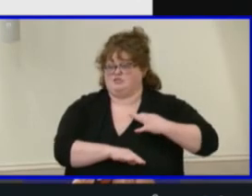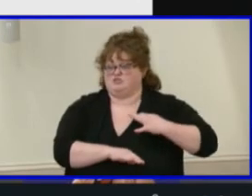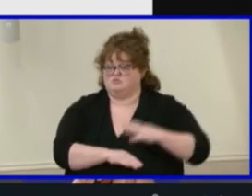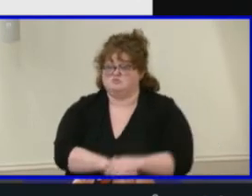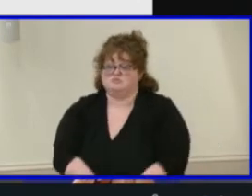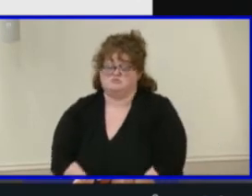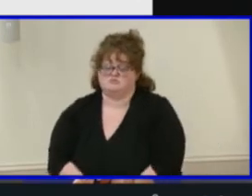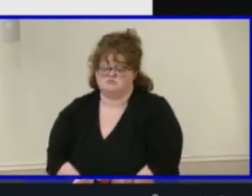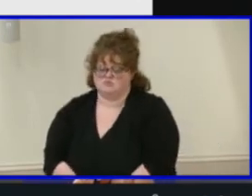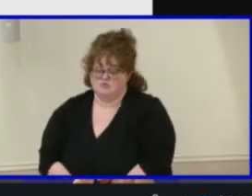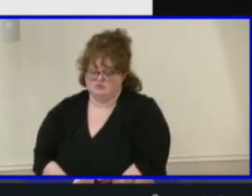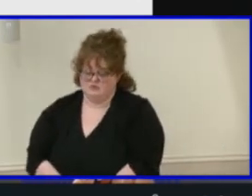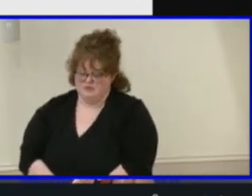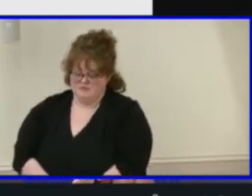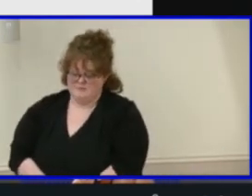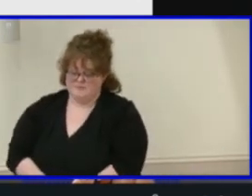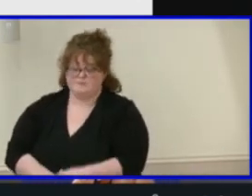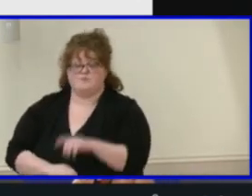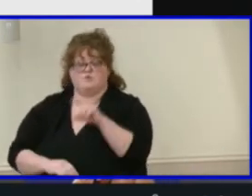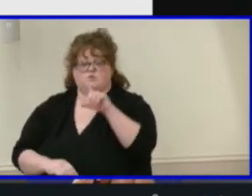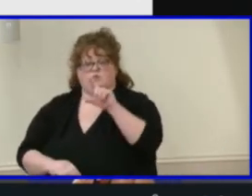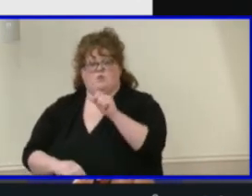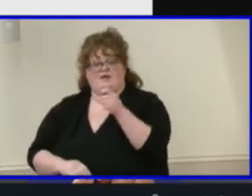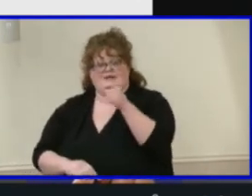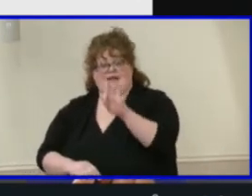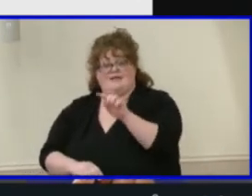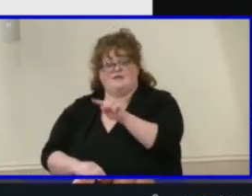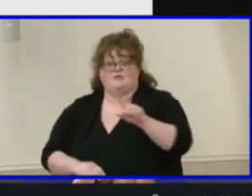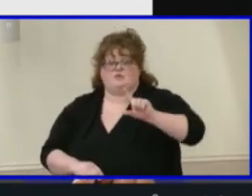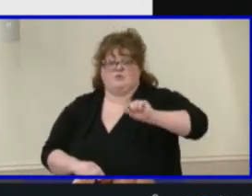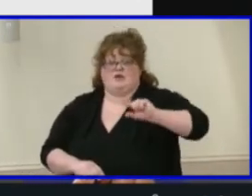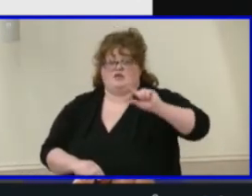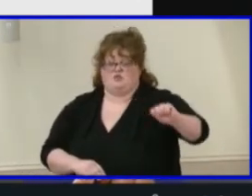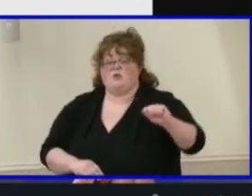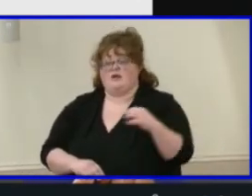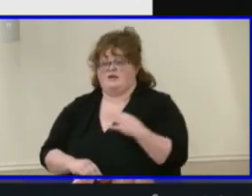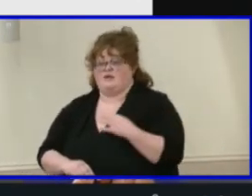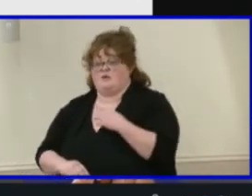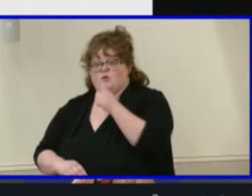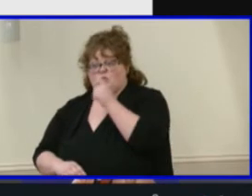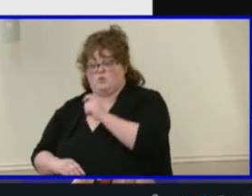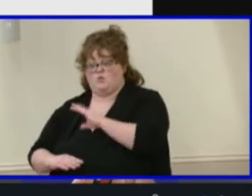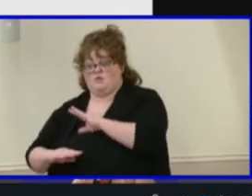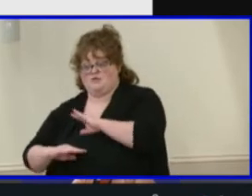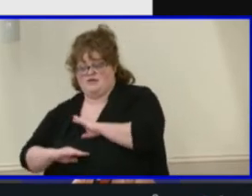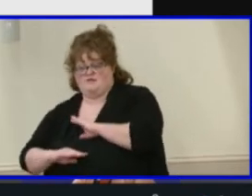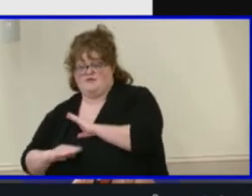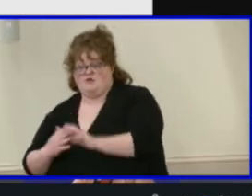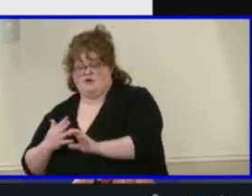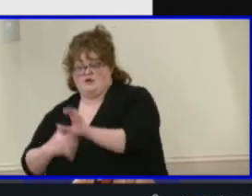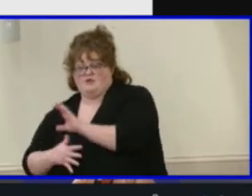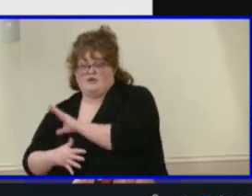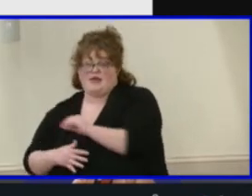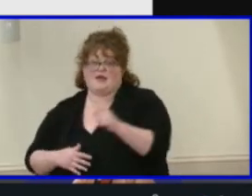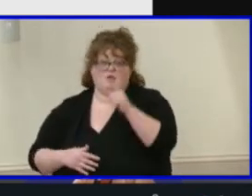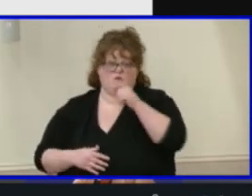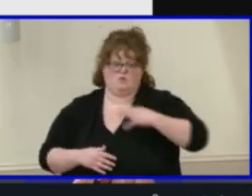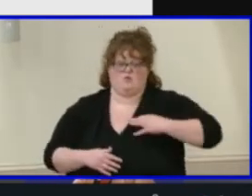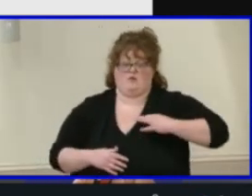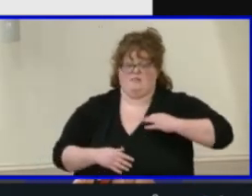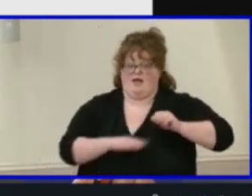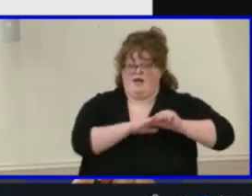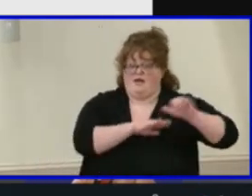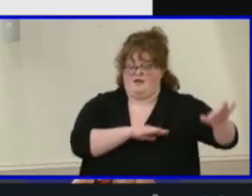Here we have the 2019-2020 eligible versus applied student numbers. Blue bars represent invited students.